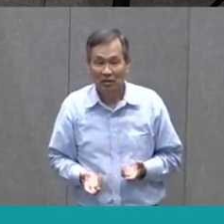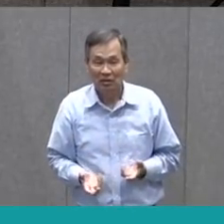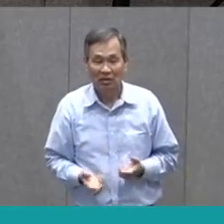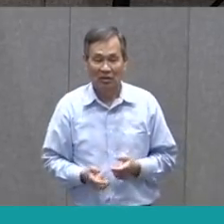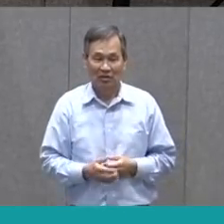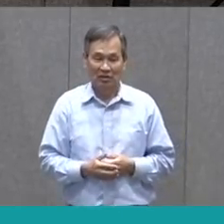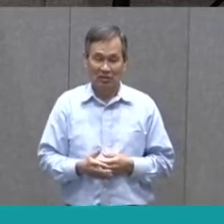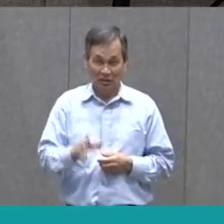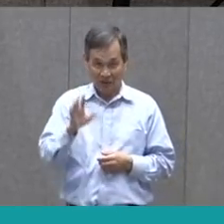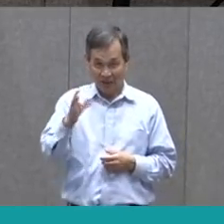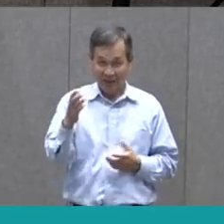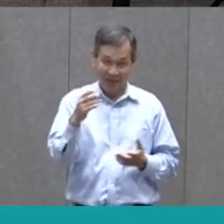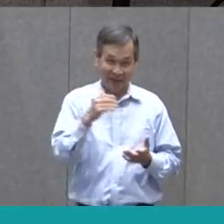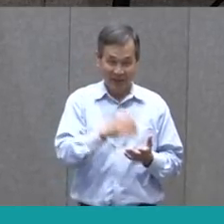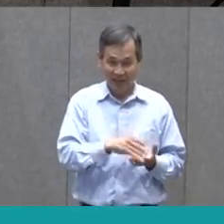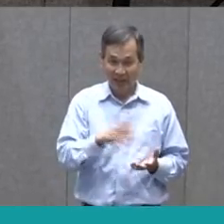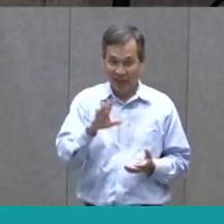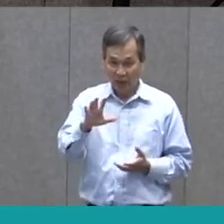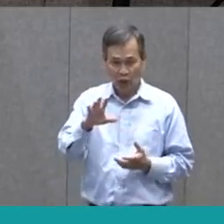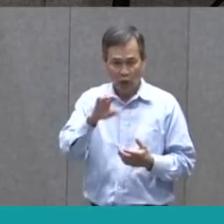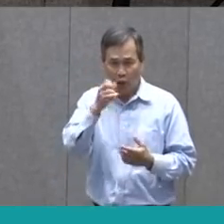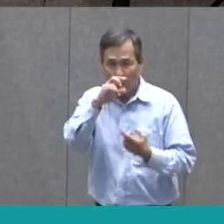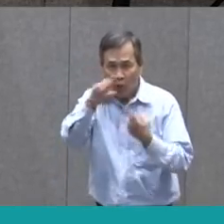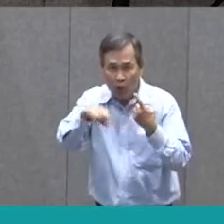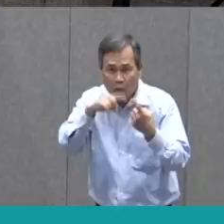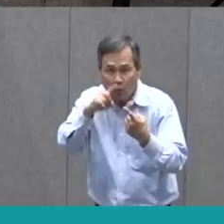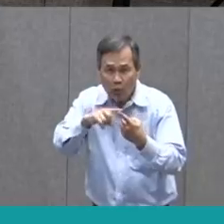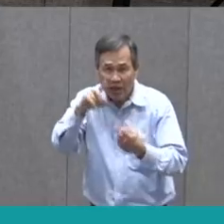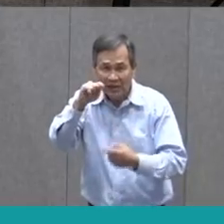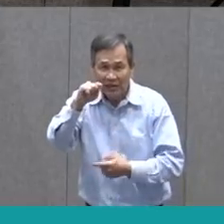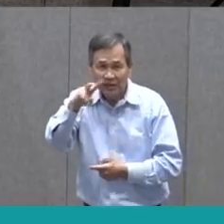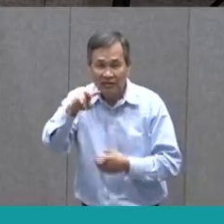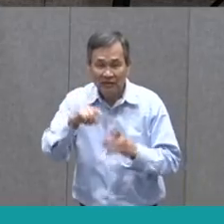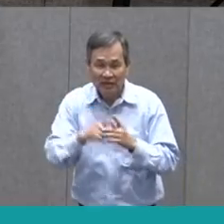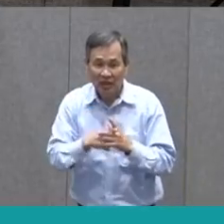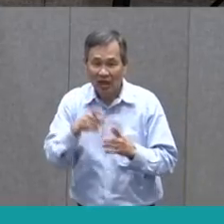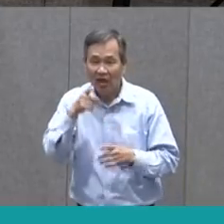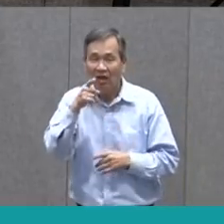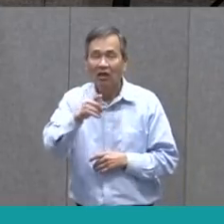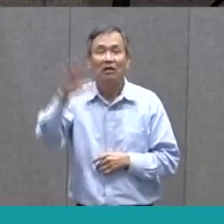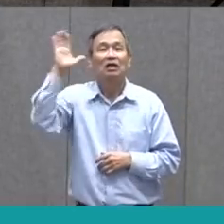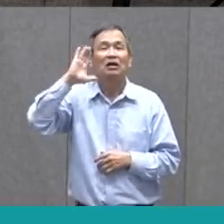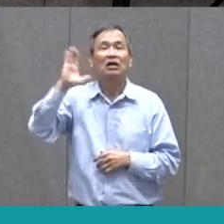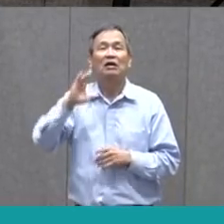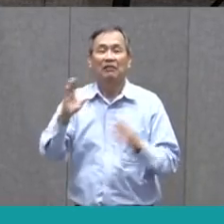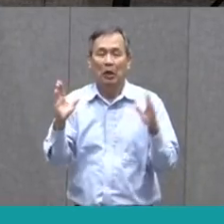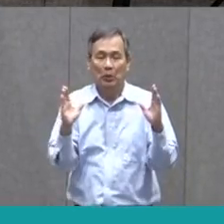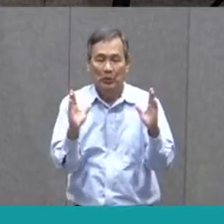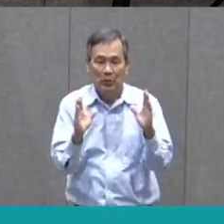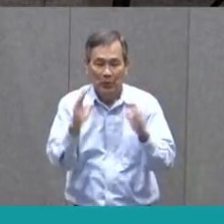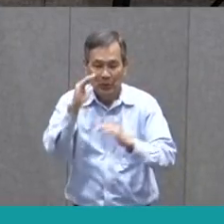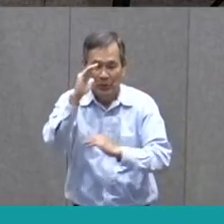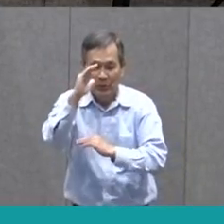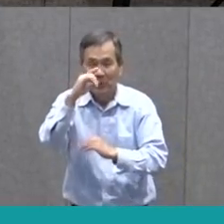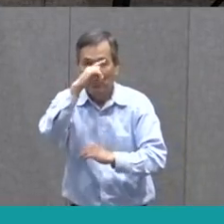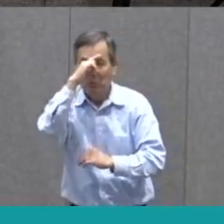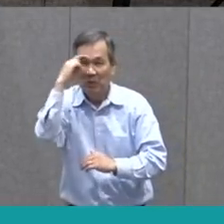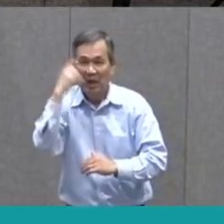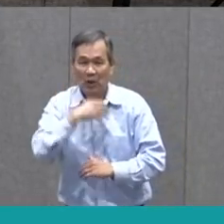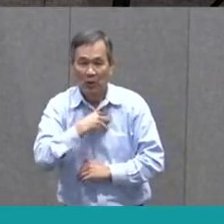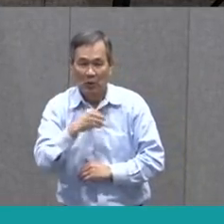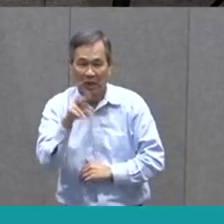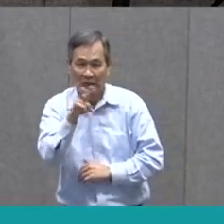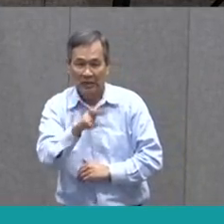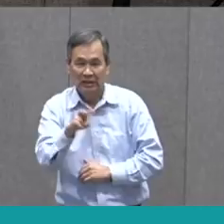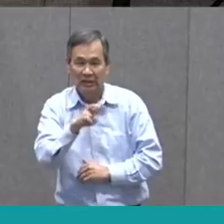a little bit in time to when the TV began. It was black and white. Fairly small, black and white. And look,